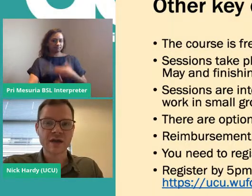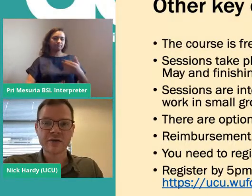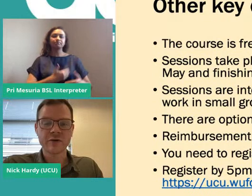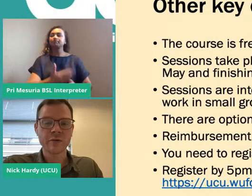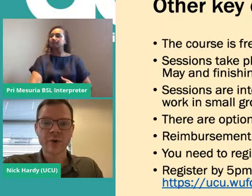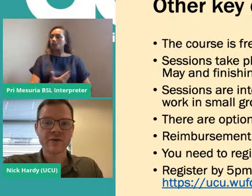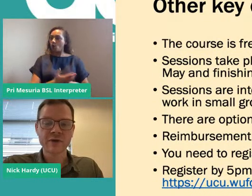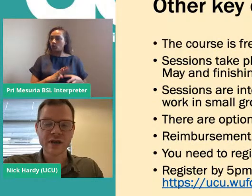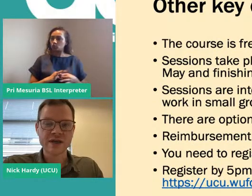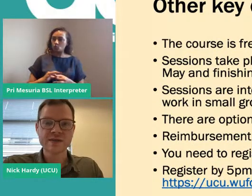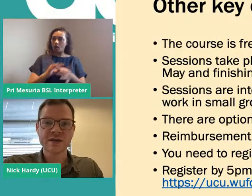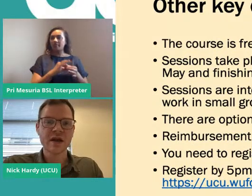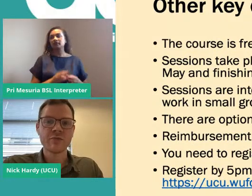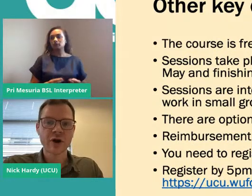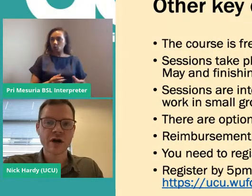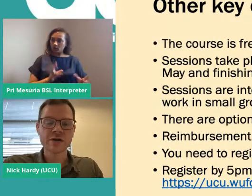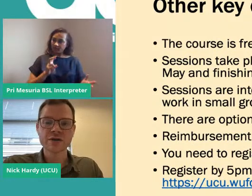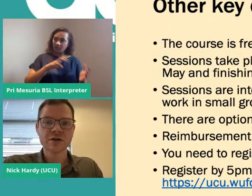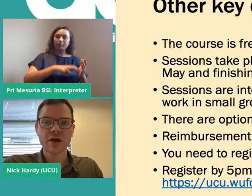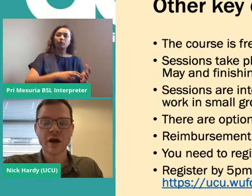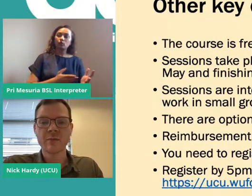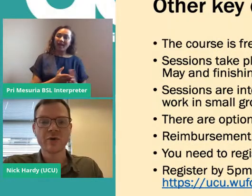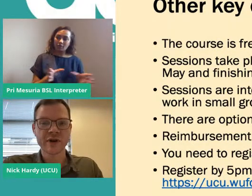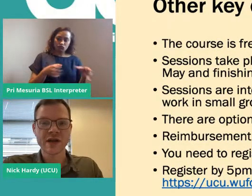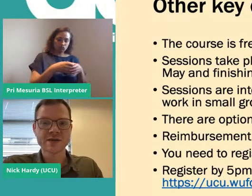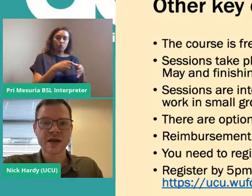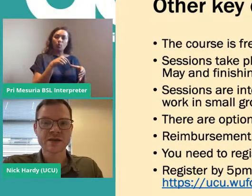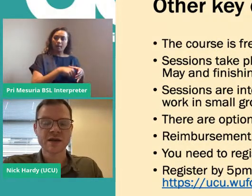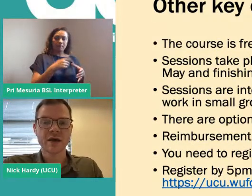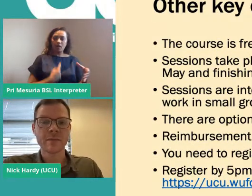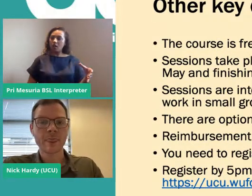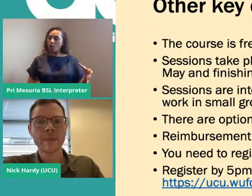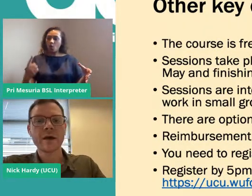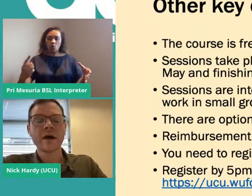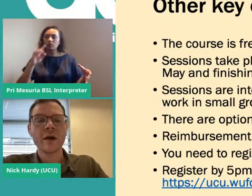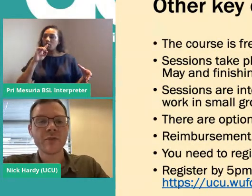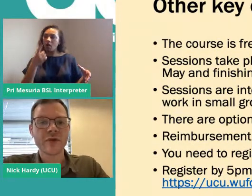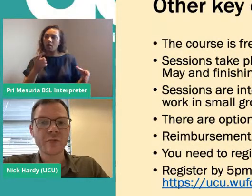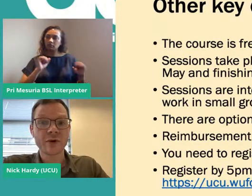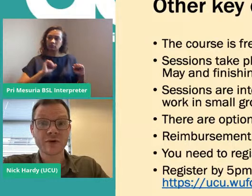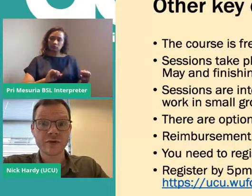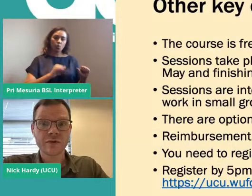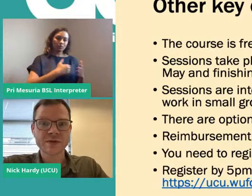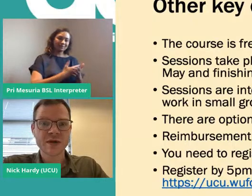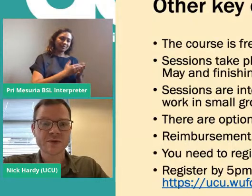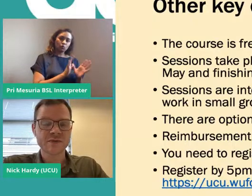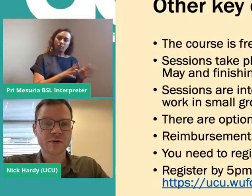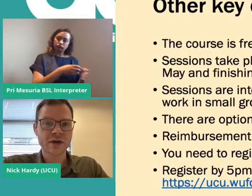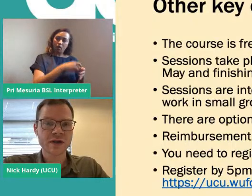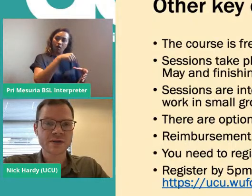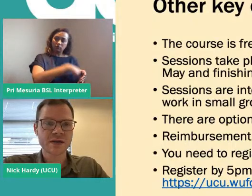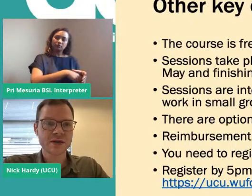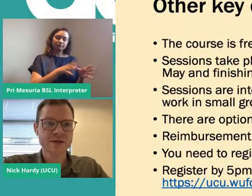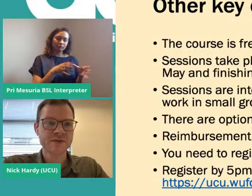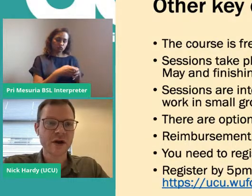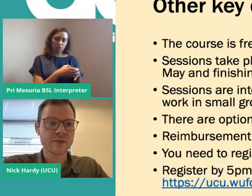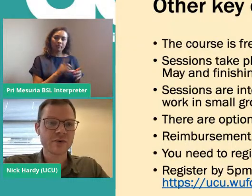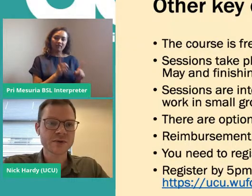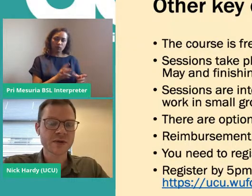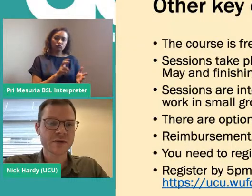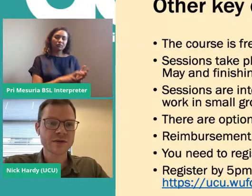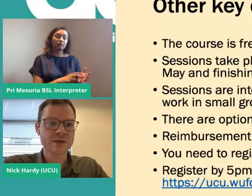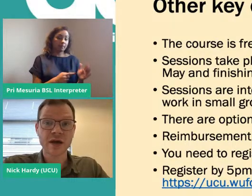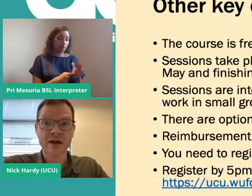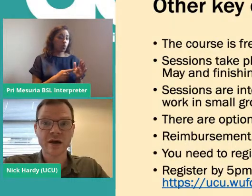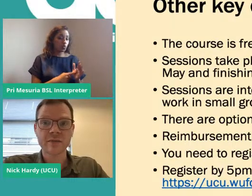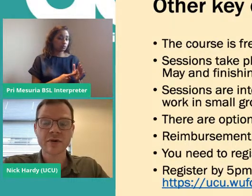work together on whatever it is in their branch or in their sector that they want to do in terms of organising. So it's very